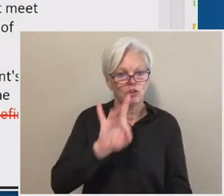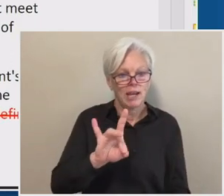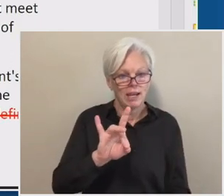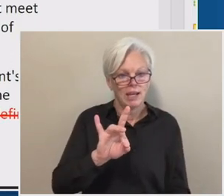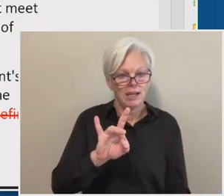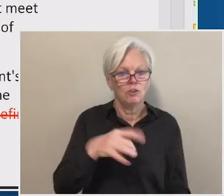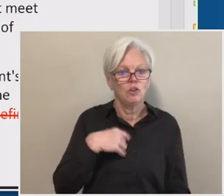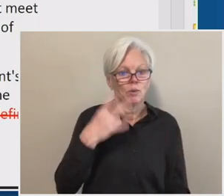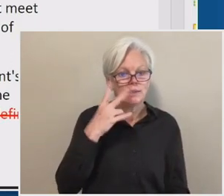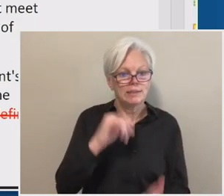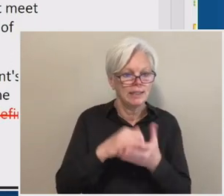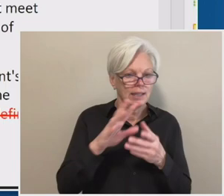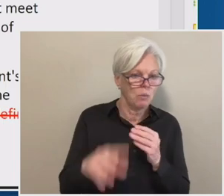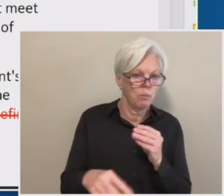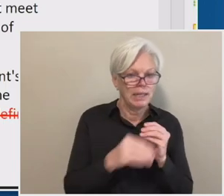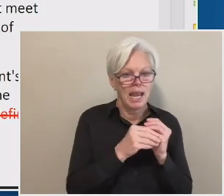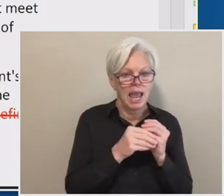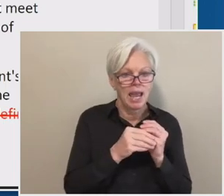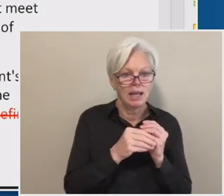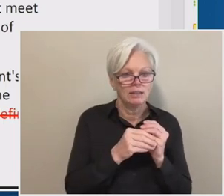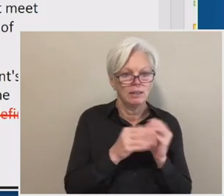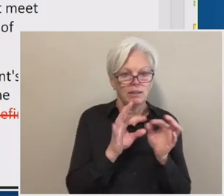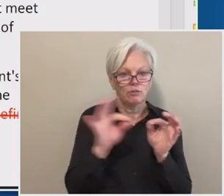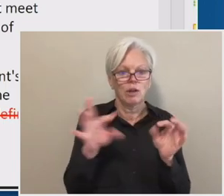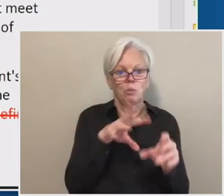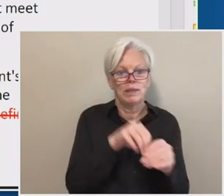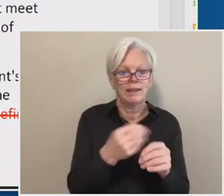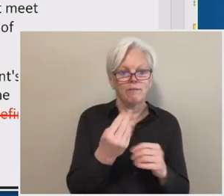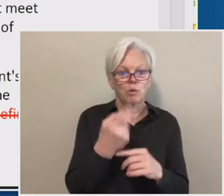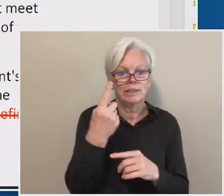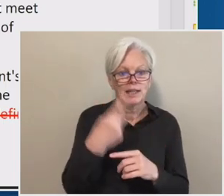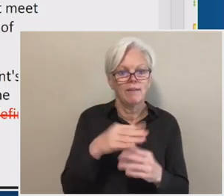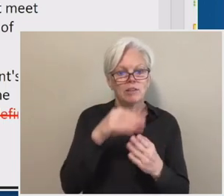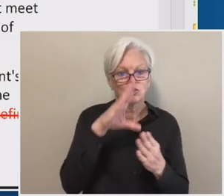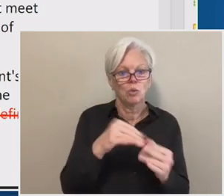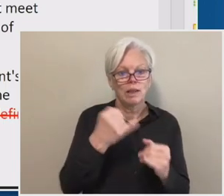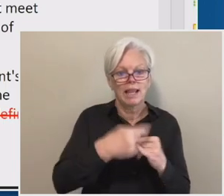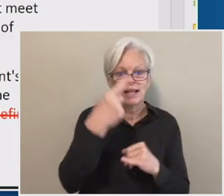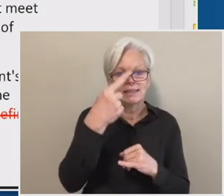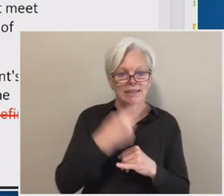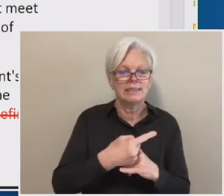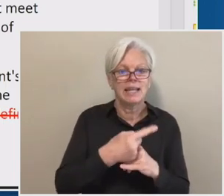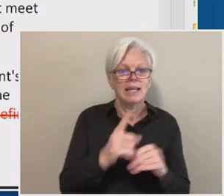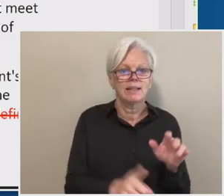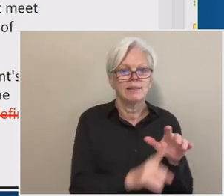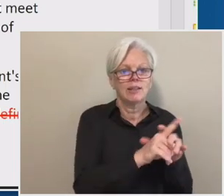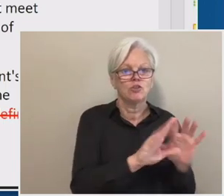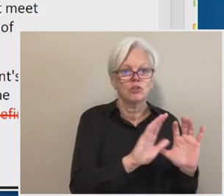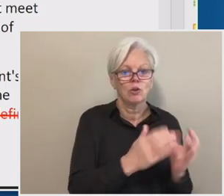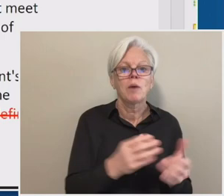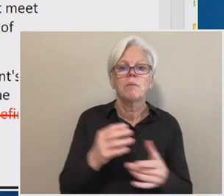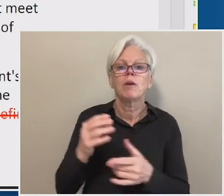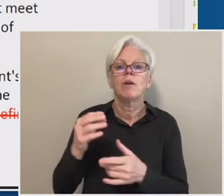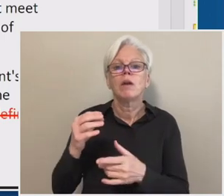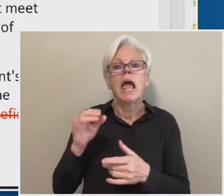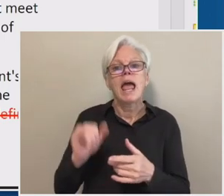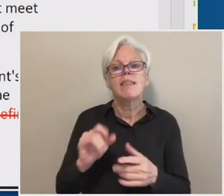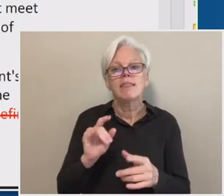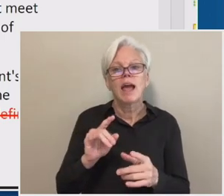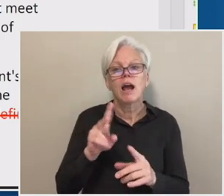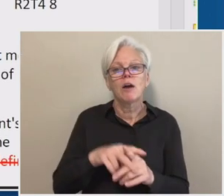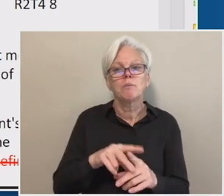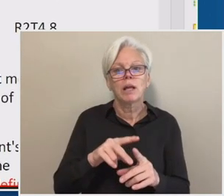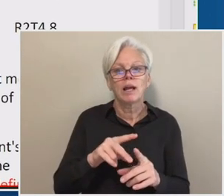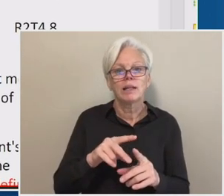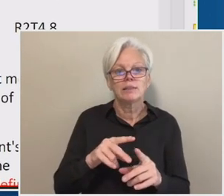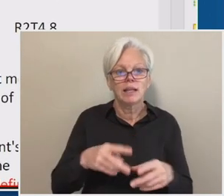uh, added the, um, the phrase within 14 days of a student's last date of attendance. And by the way, this applies only if you scroll up just a